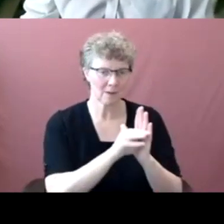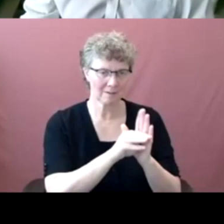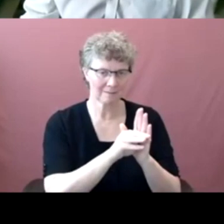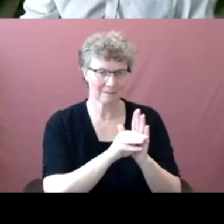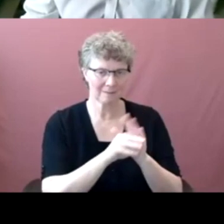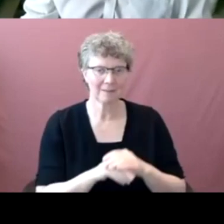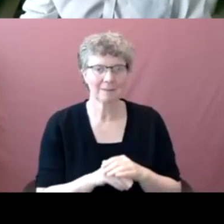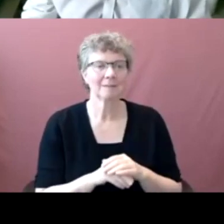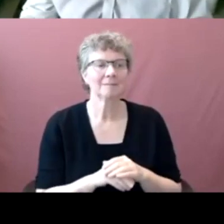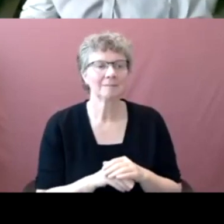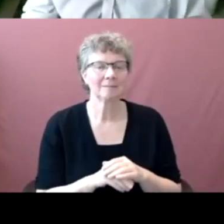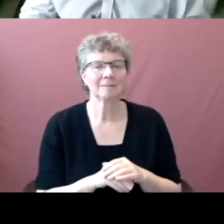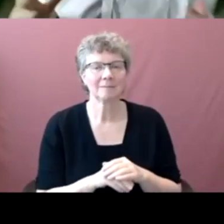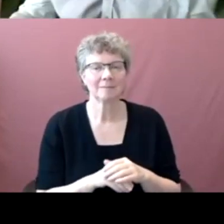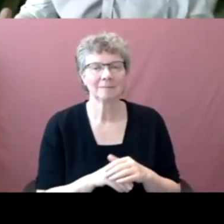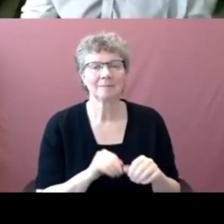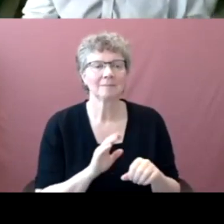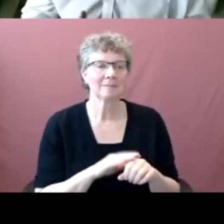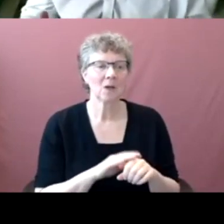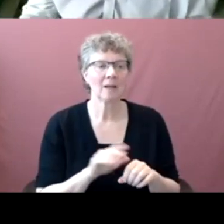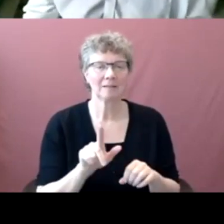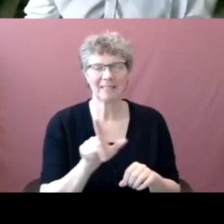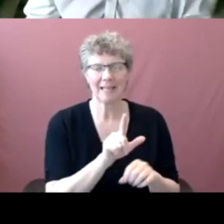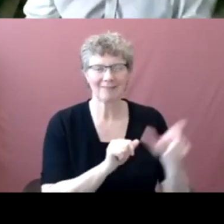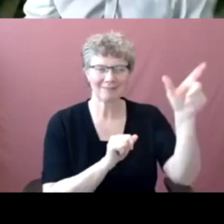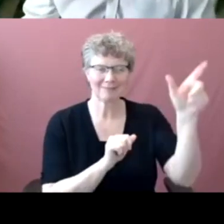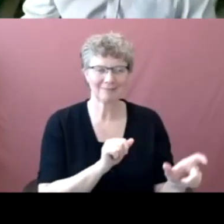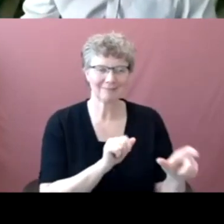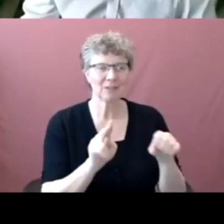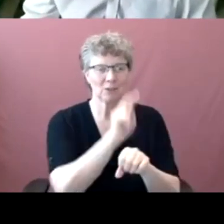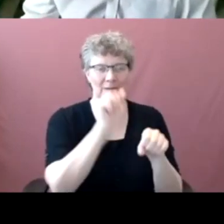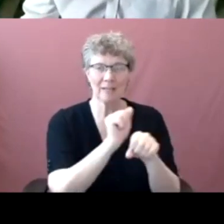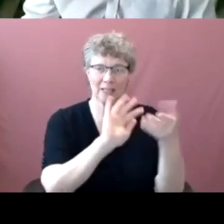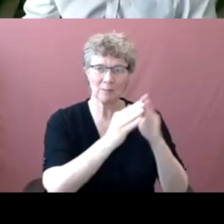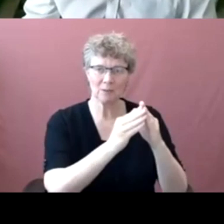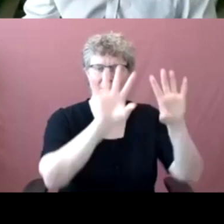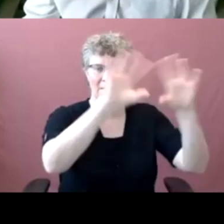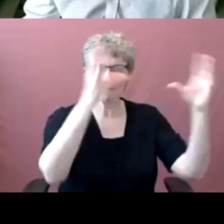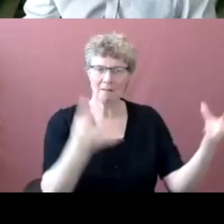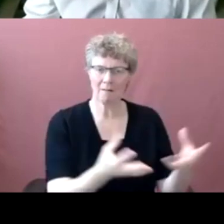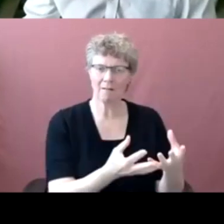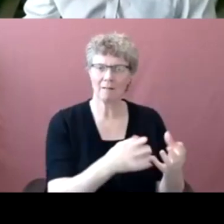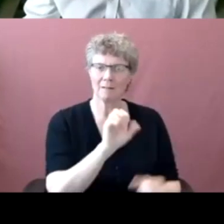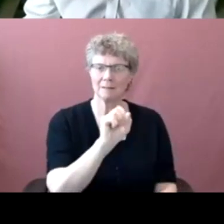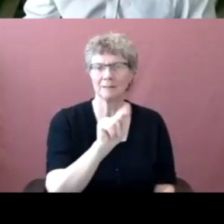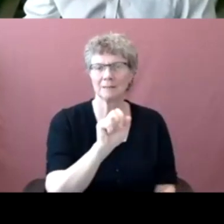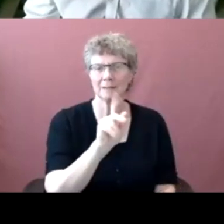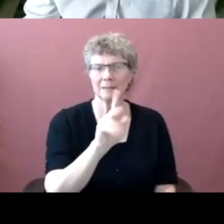Over on the left, of course, you have the U of A community that's all stakeholders. Oftentimes, when